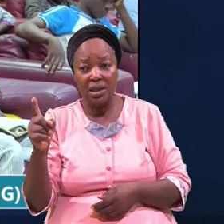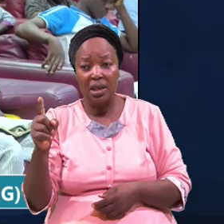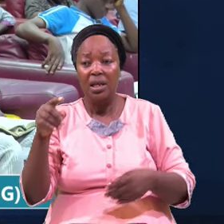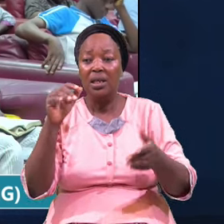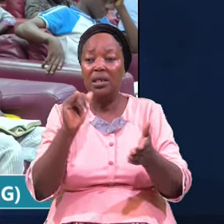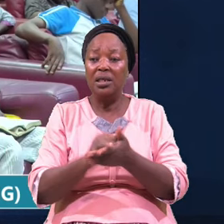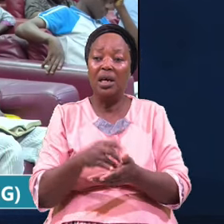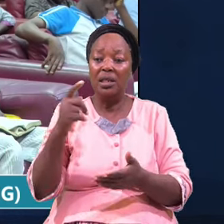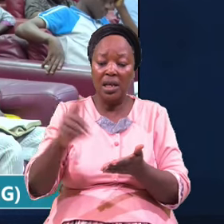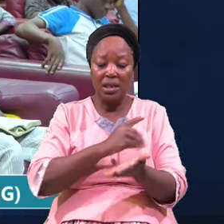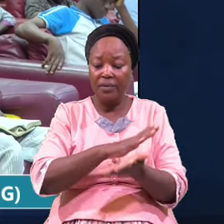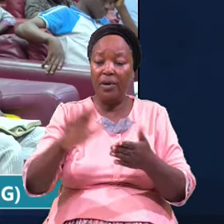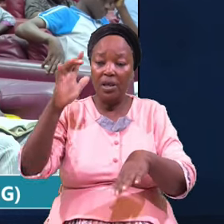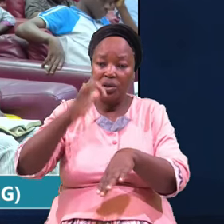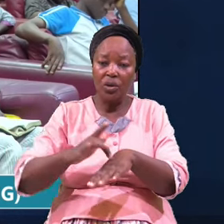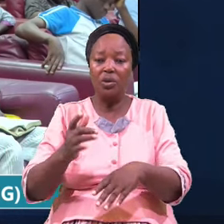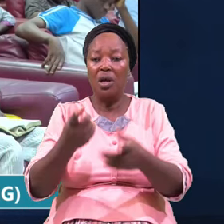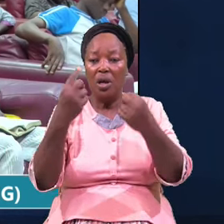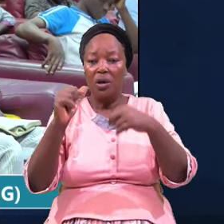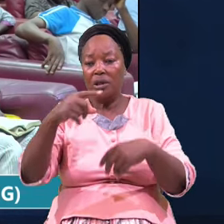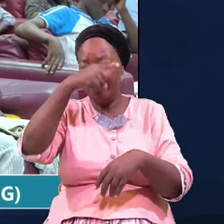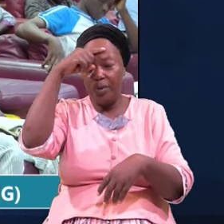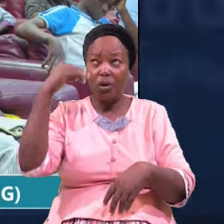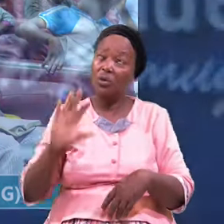Divine Touch Comes Because Of Him